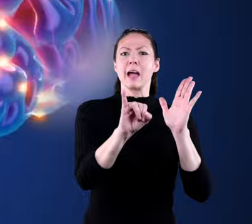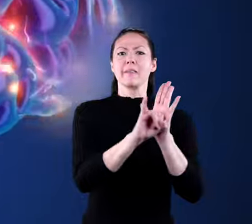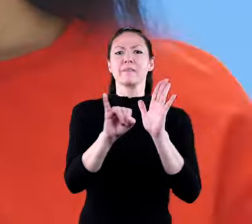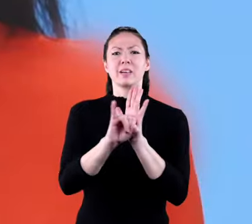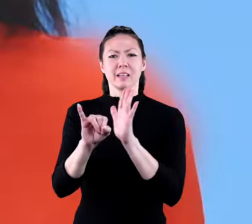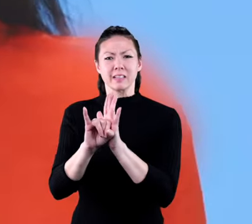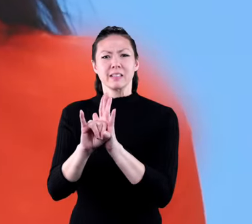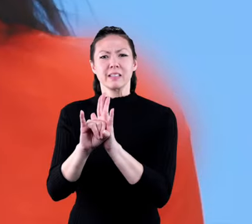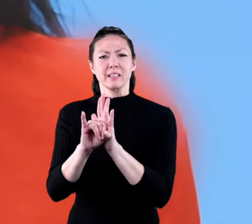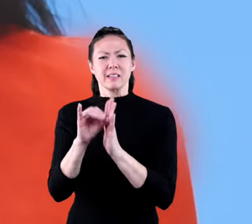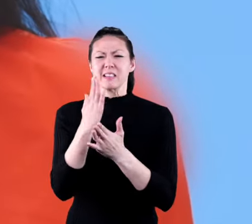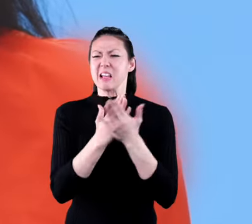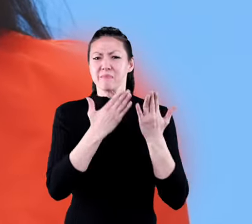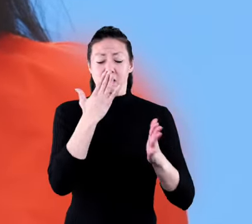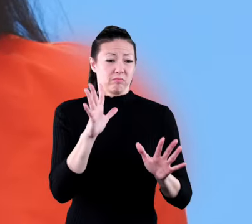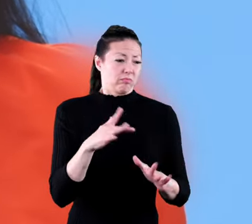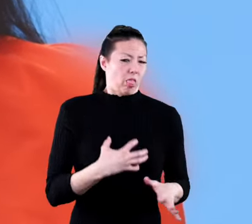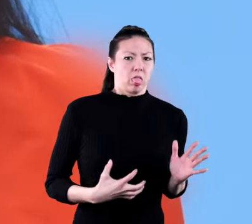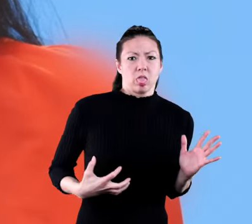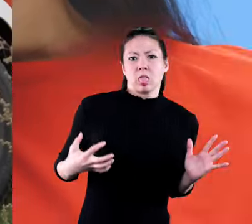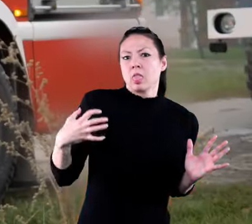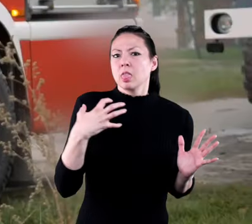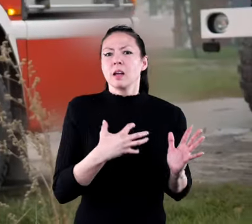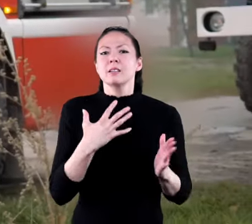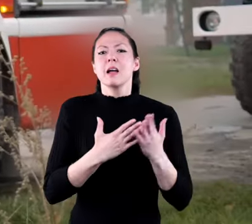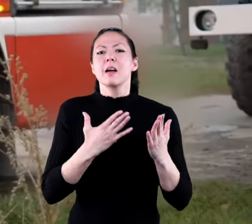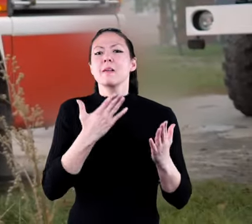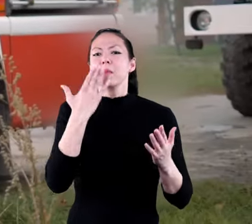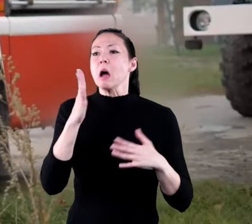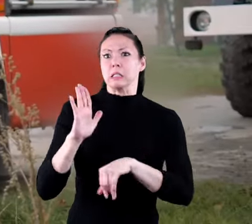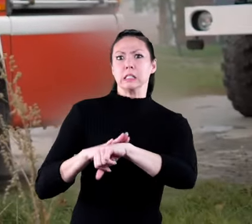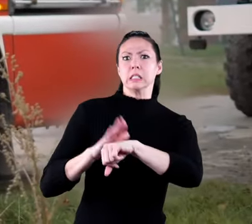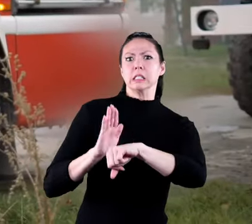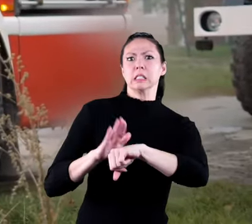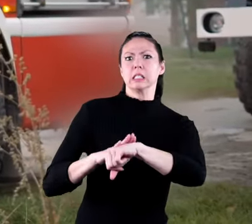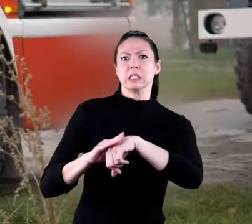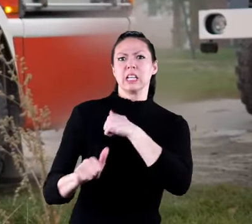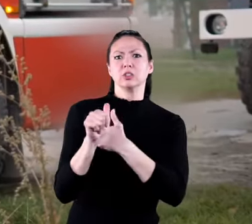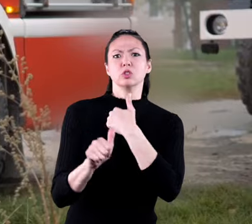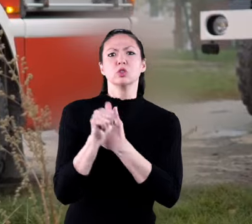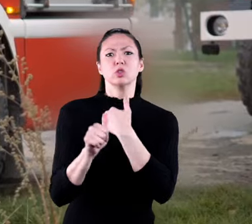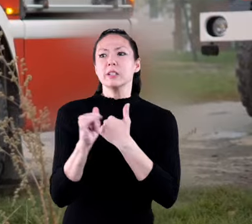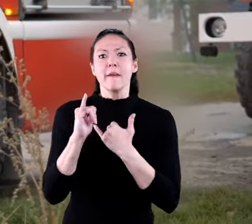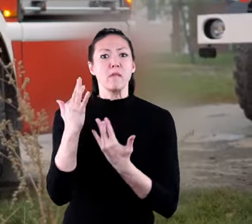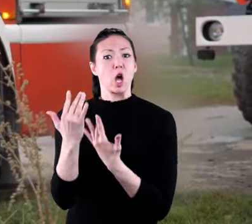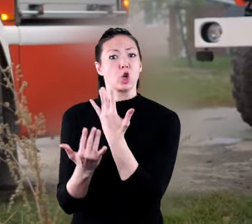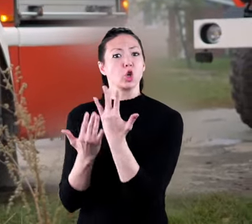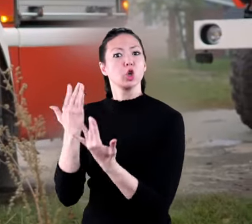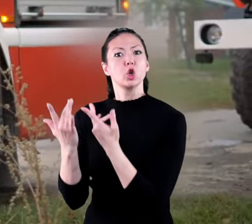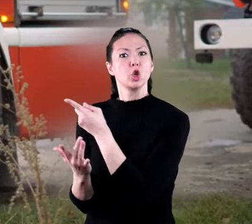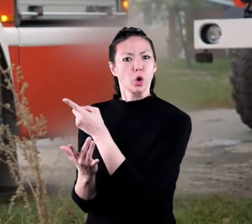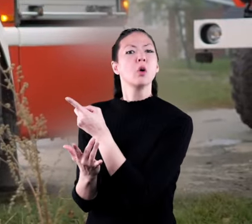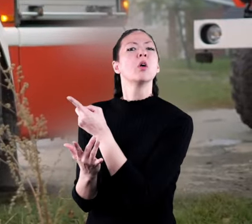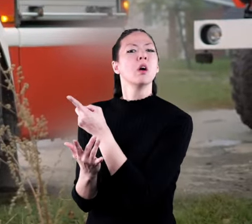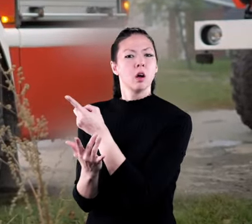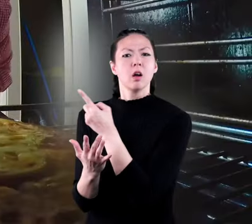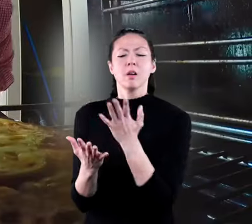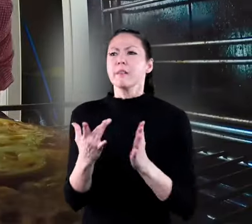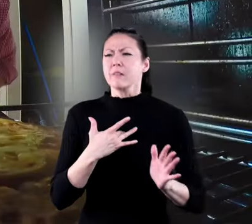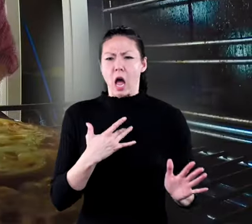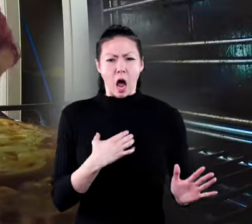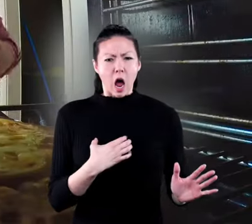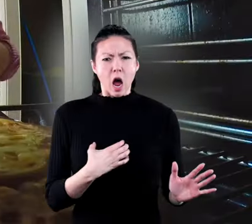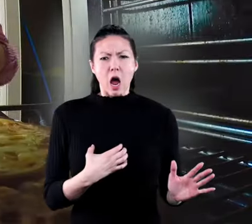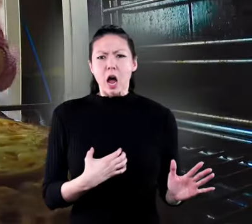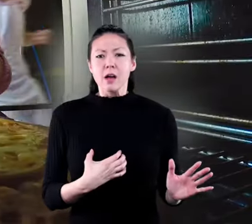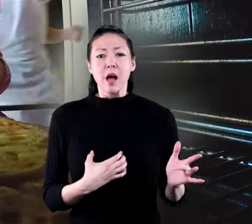smelling certain smells can make us feel sick other smells can warn us of danger like if there was a fire we